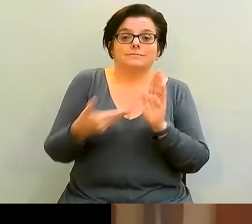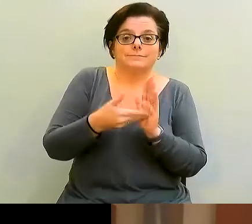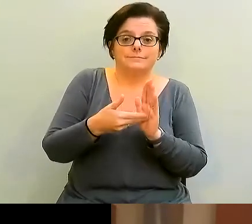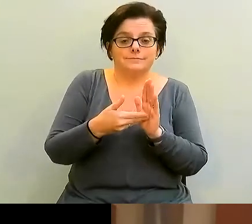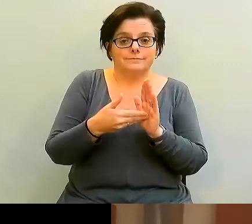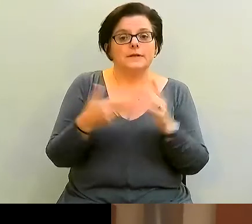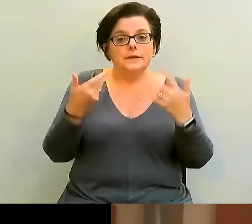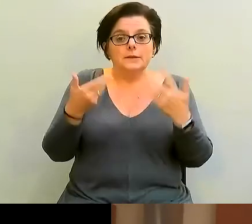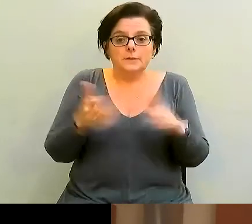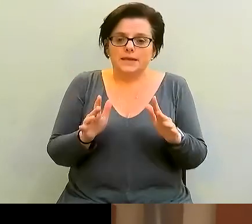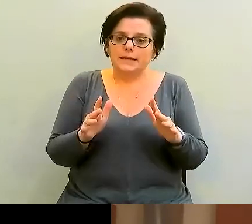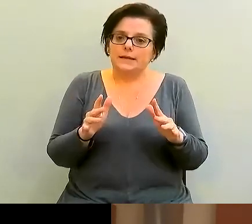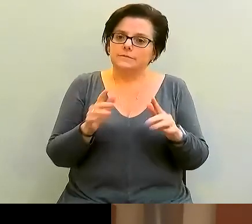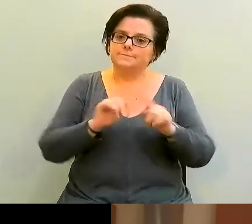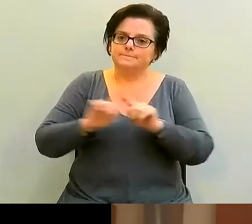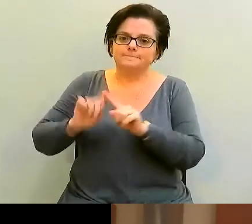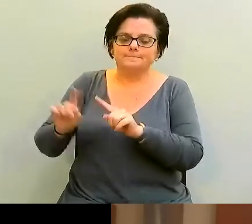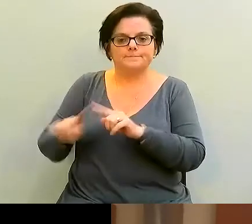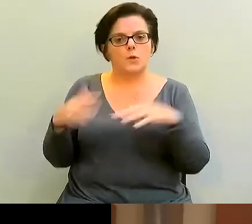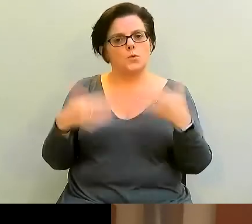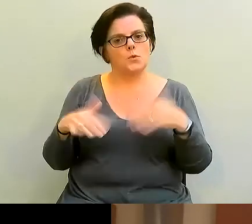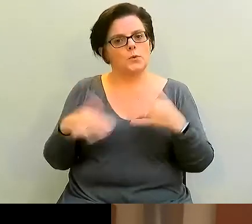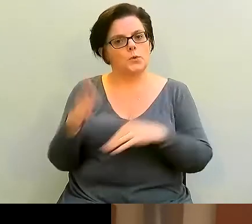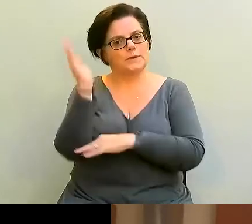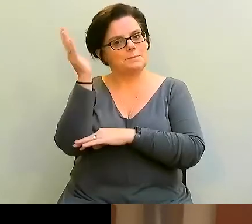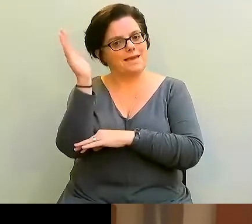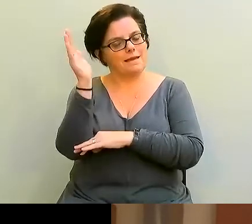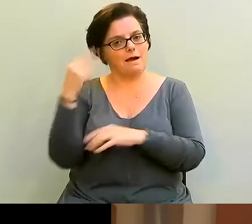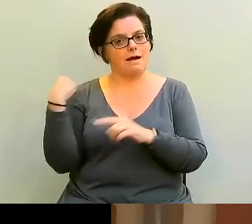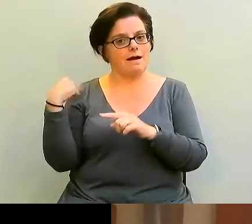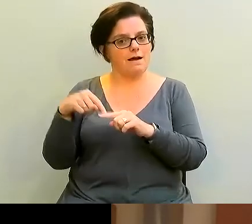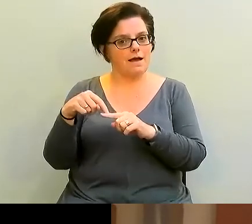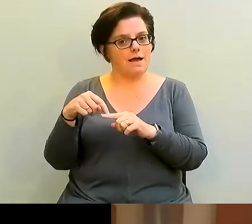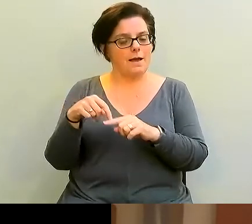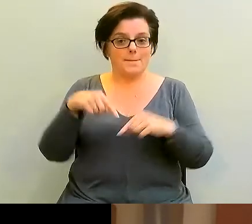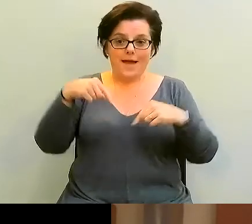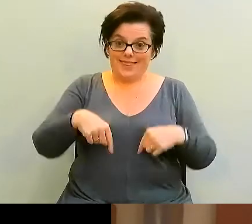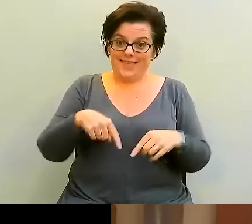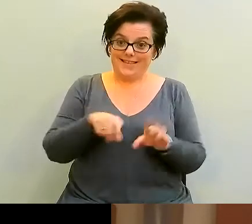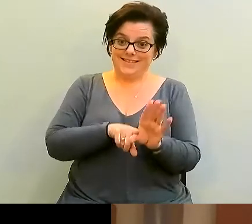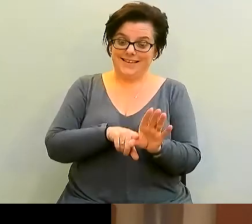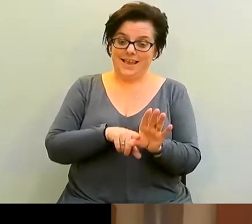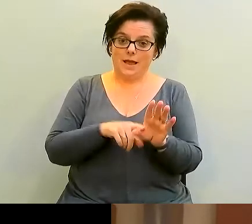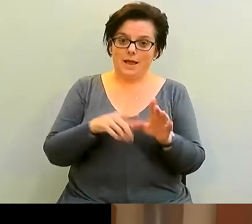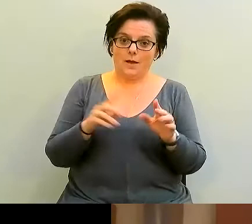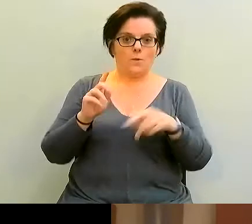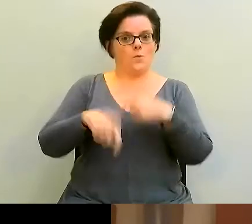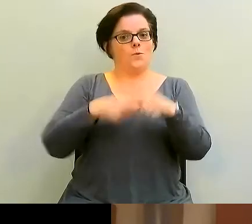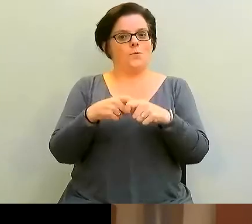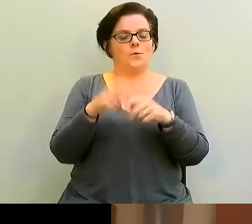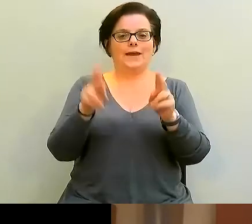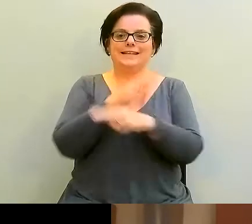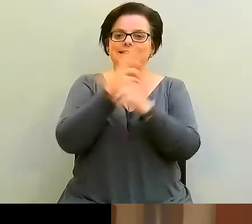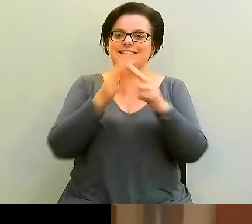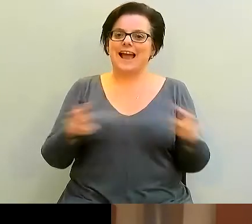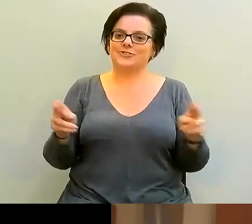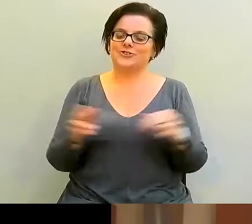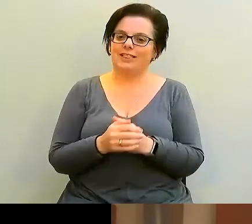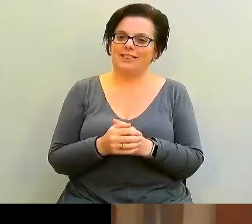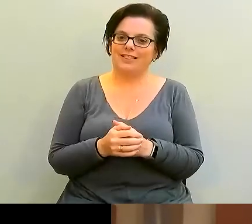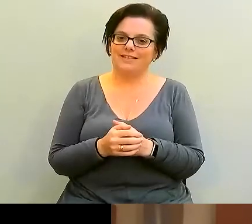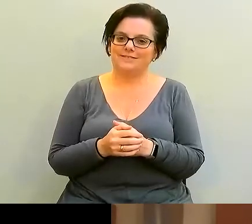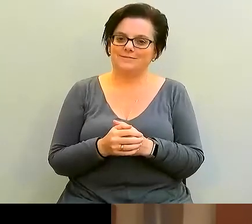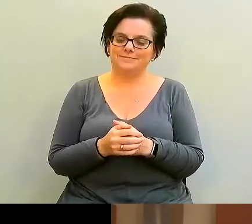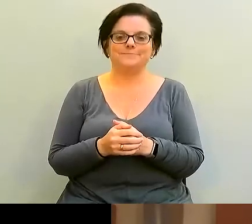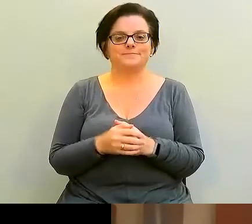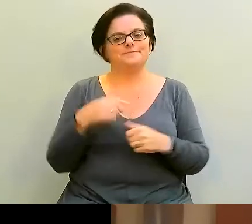and amazing guests over the last five years. But this time, we've gone truly international. And I'll tell you a very